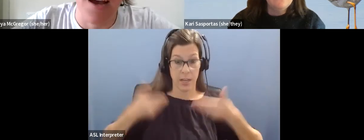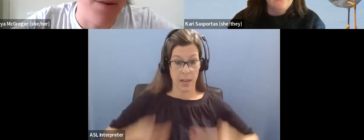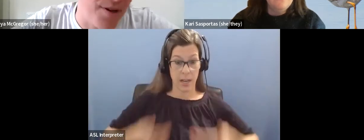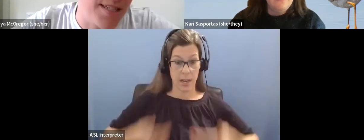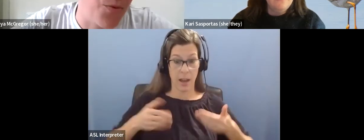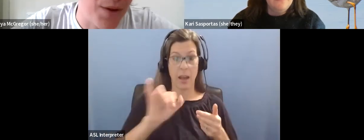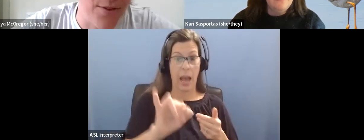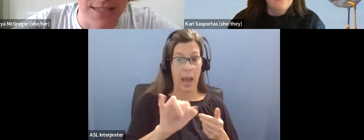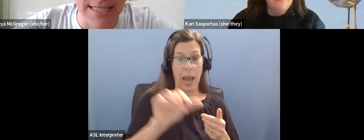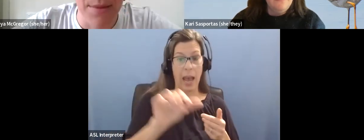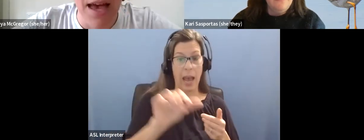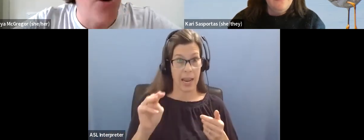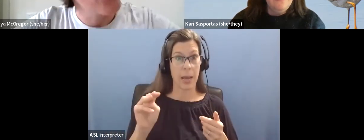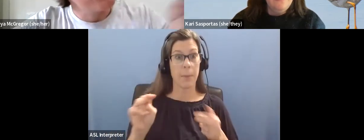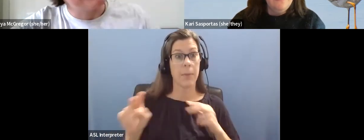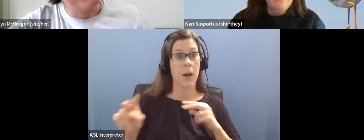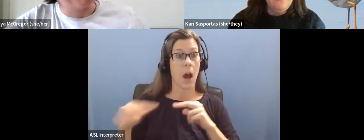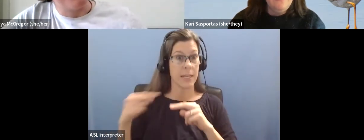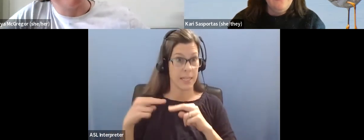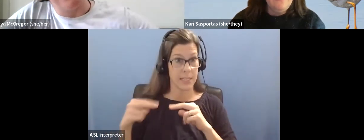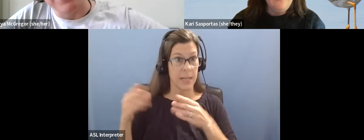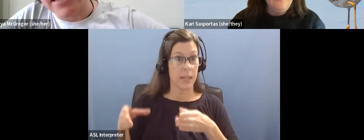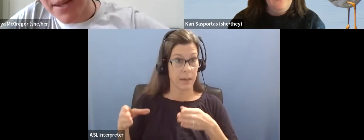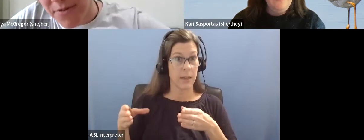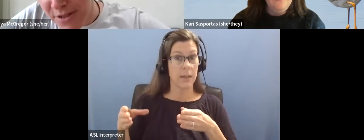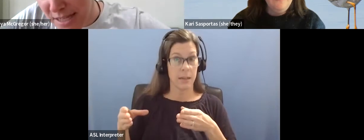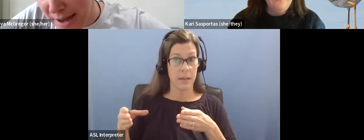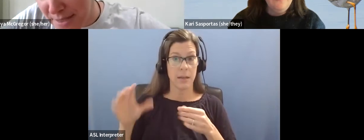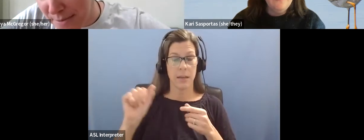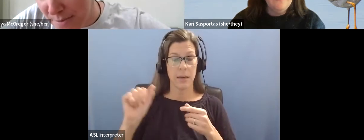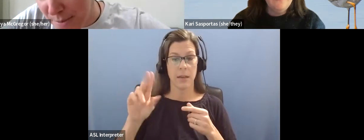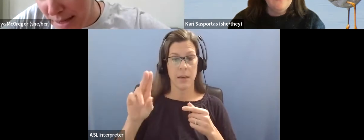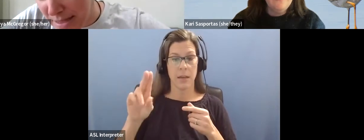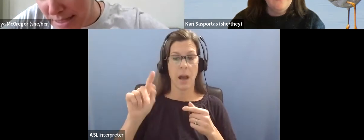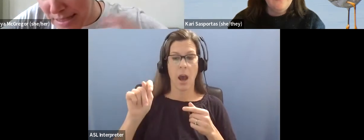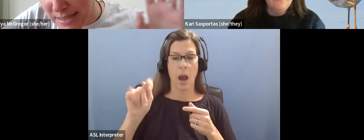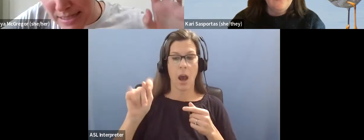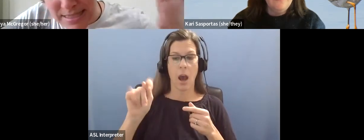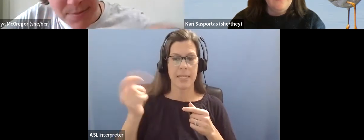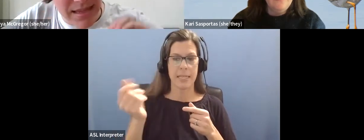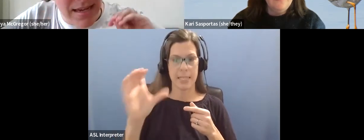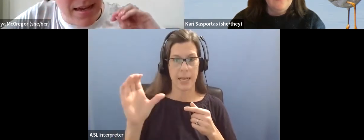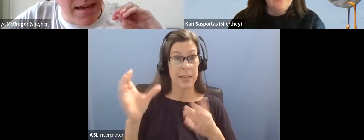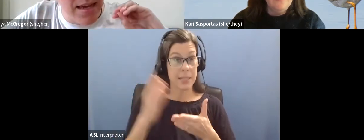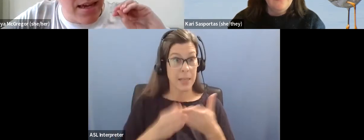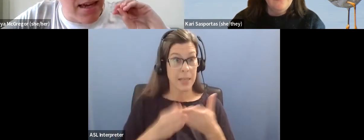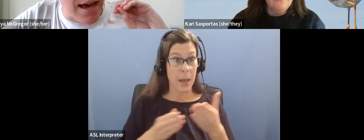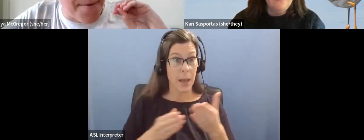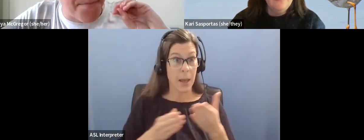rather than I'm a person with autism. Although there's some, certainly there's some folks, um, some disability,